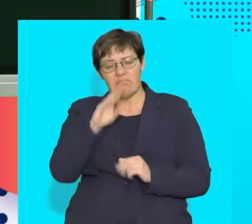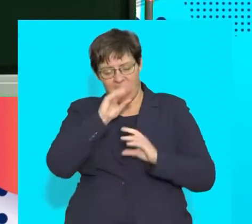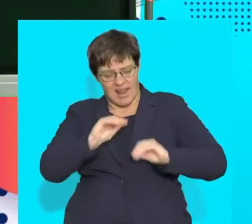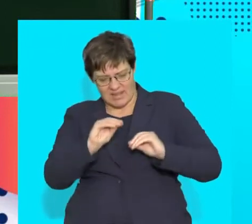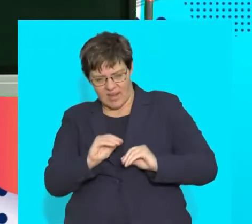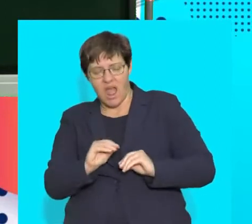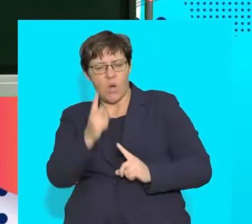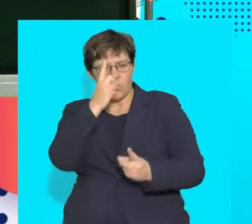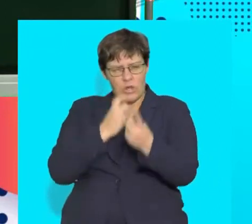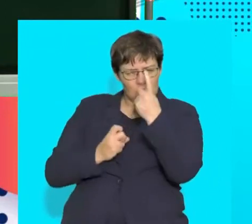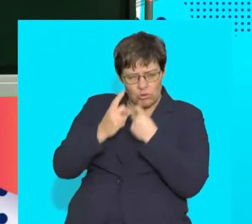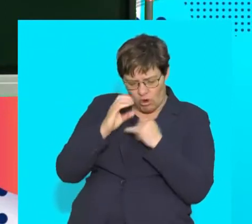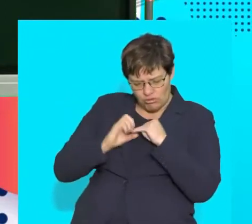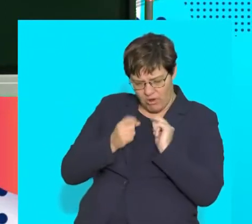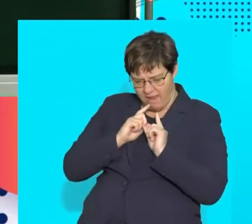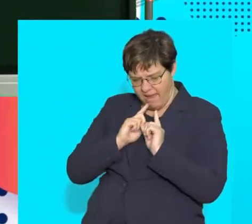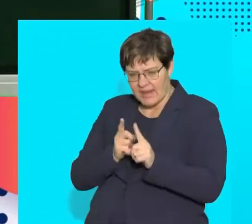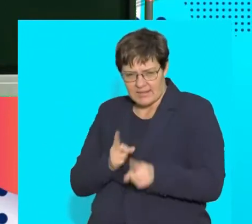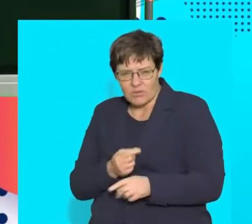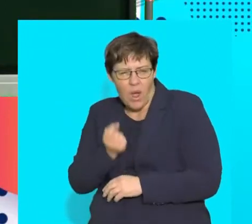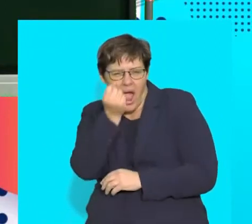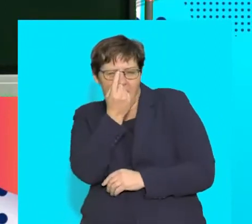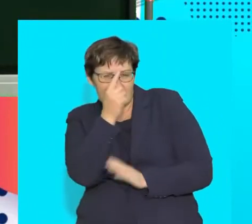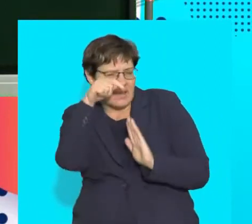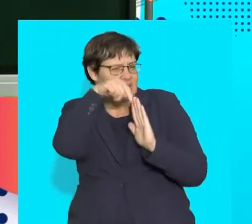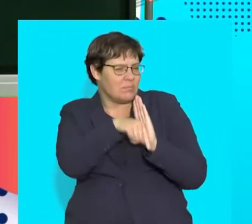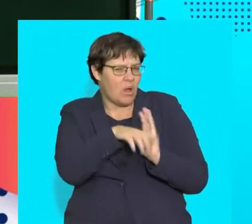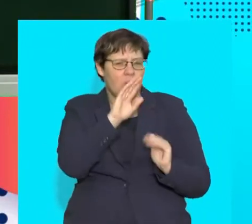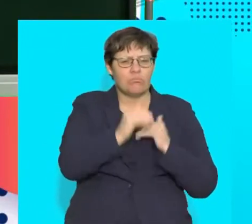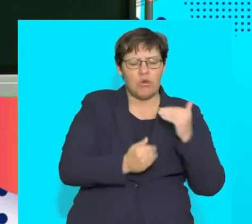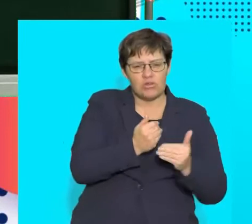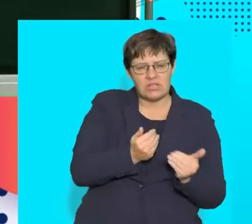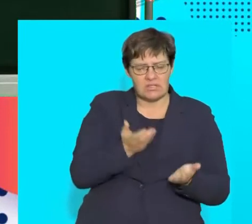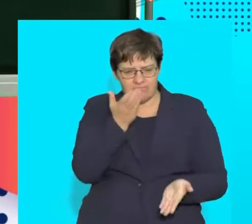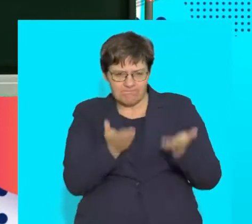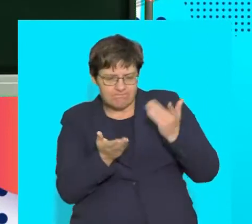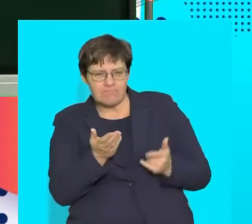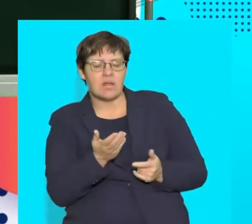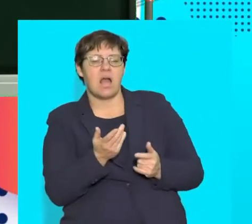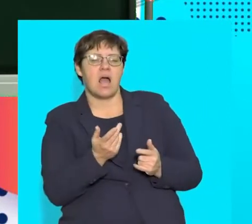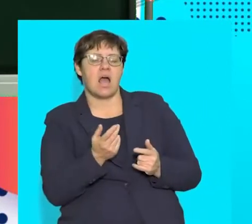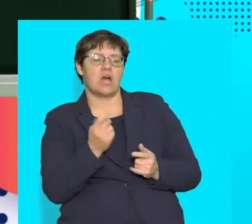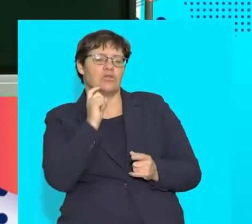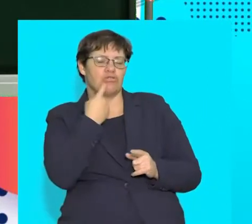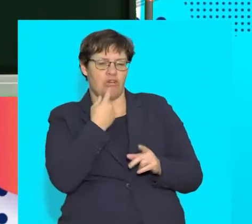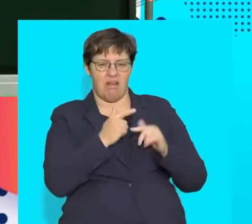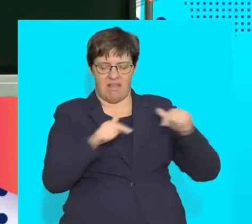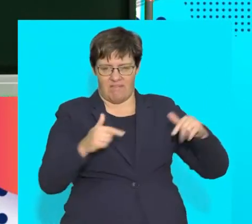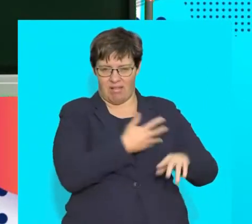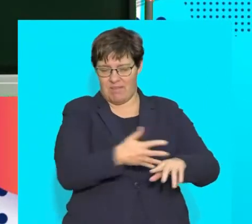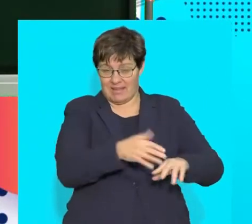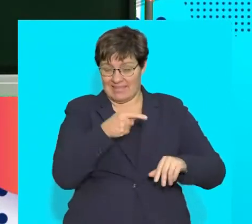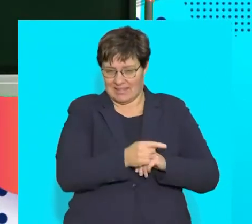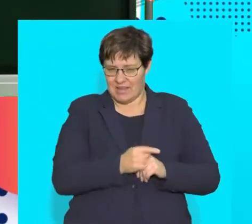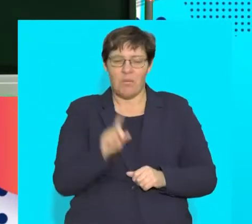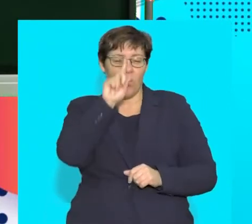lesson and try and attempt some questions based on deeper understanding around processes like the regulation of blood sugar levels. I